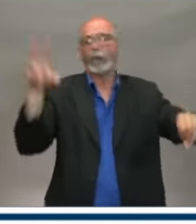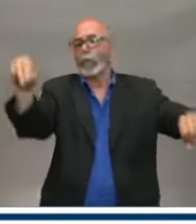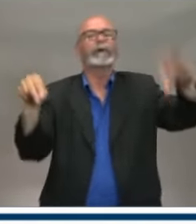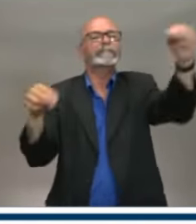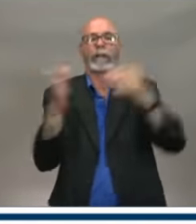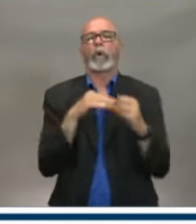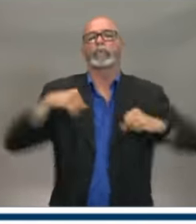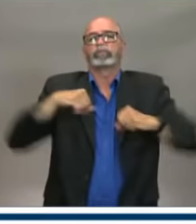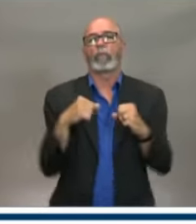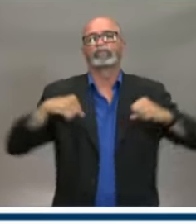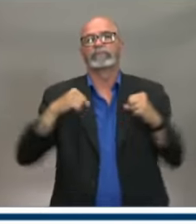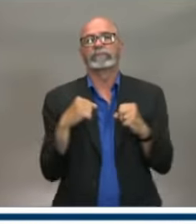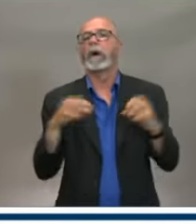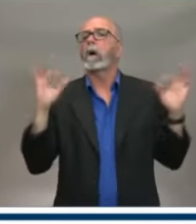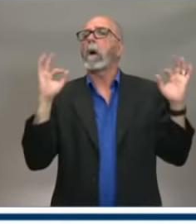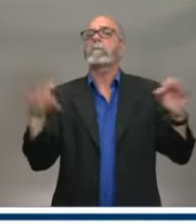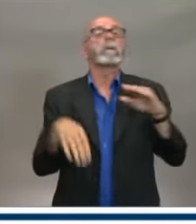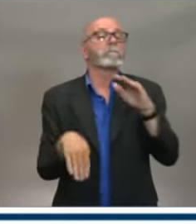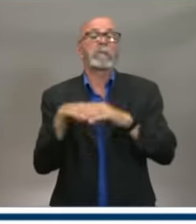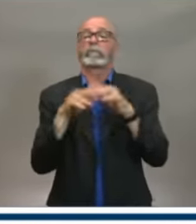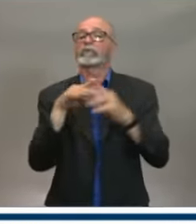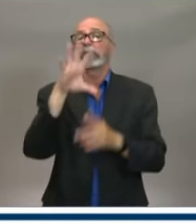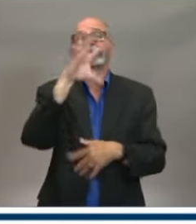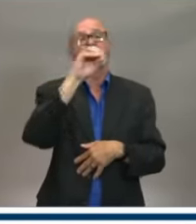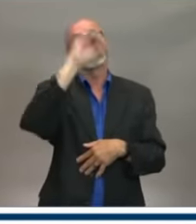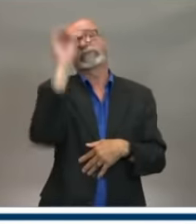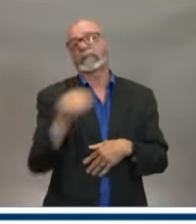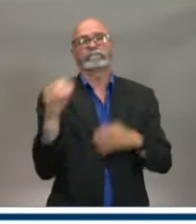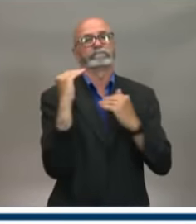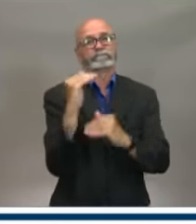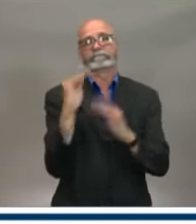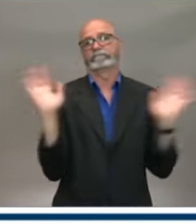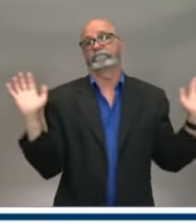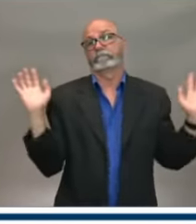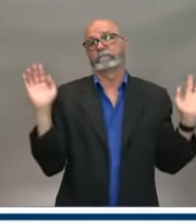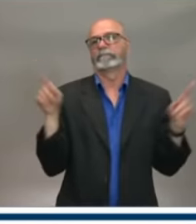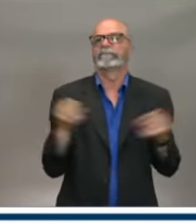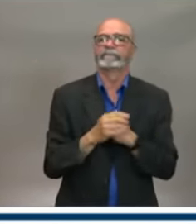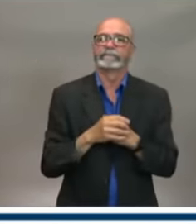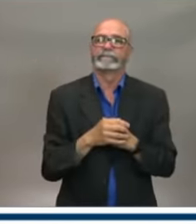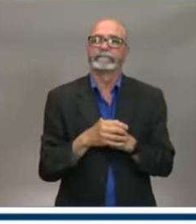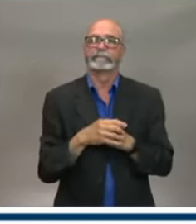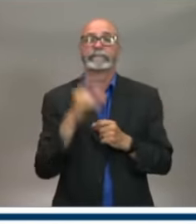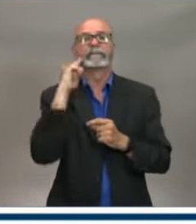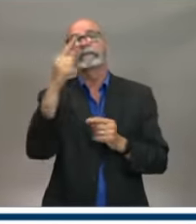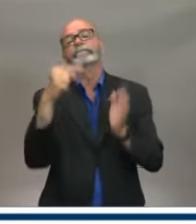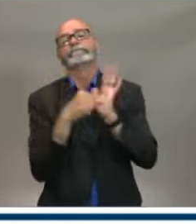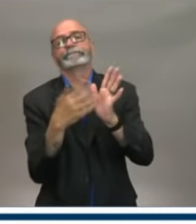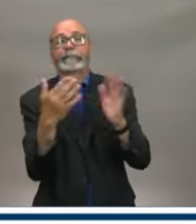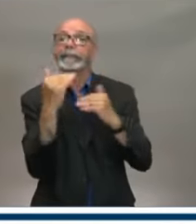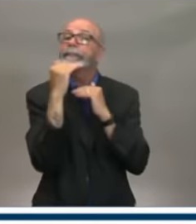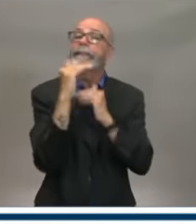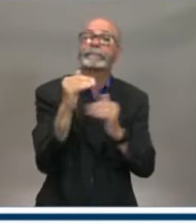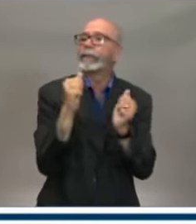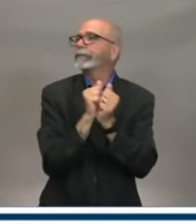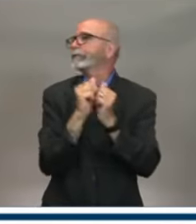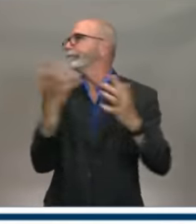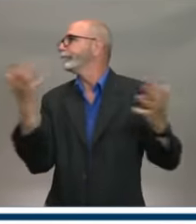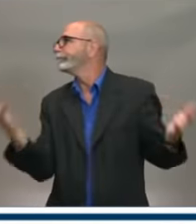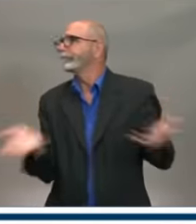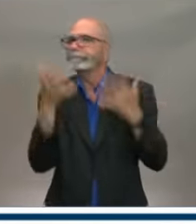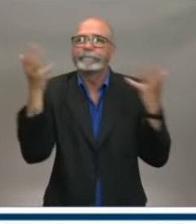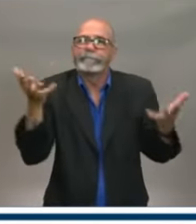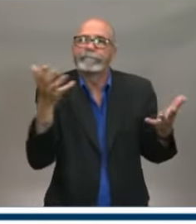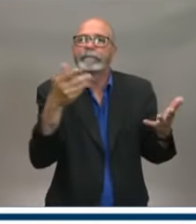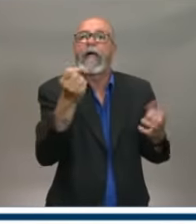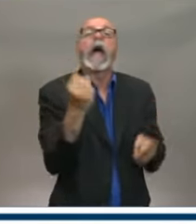% of their capacity. We've also put a limit that they can have the number of people